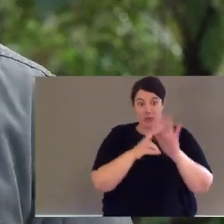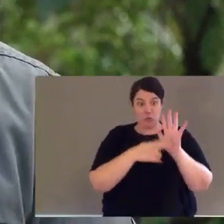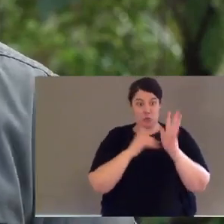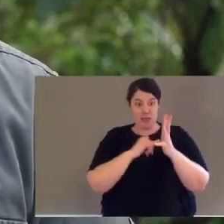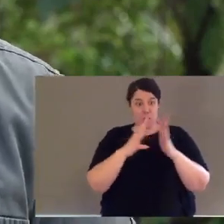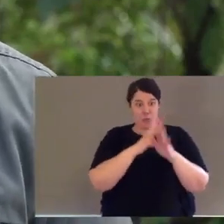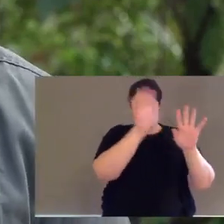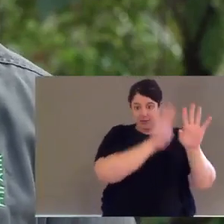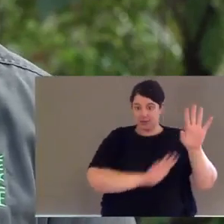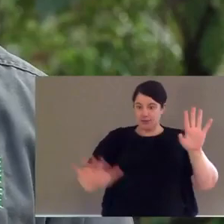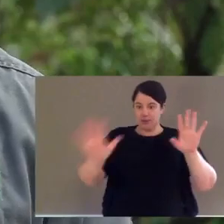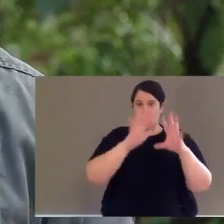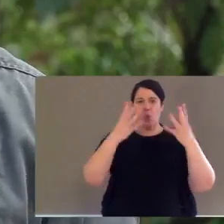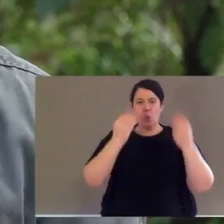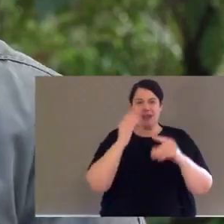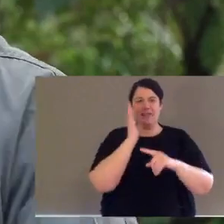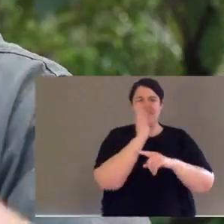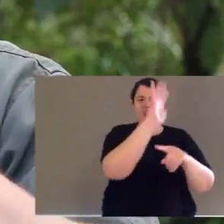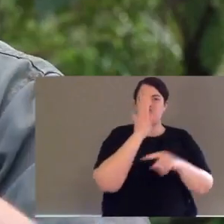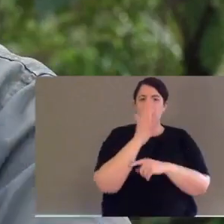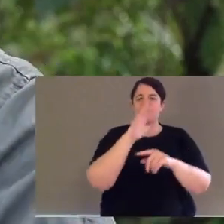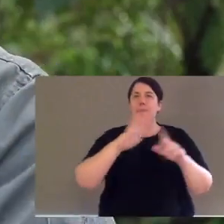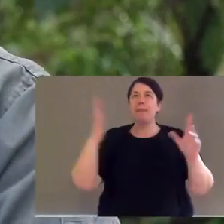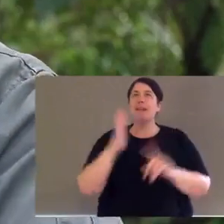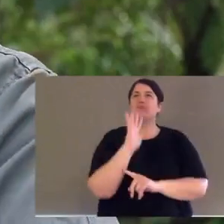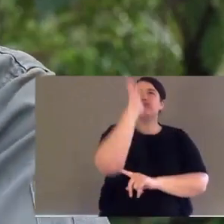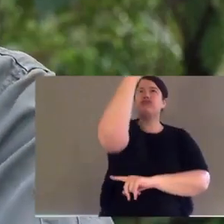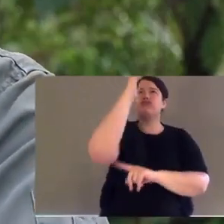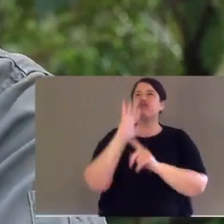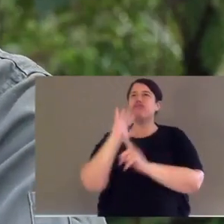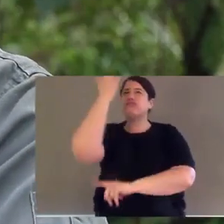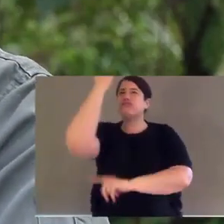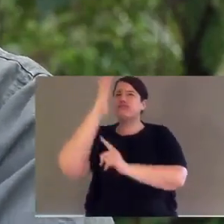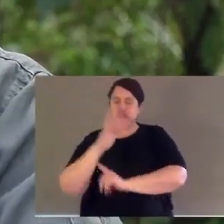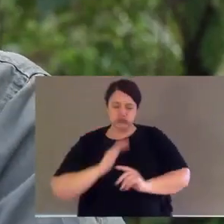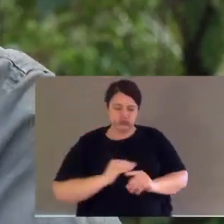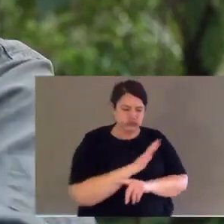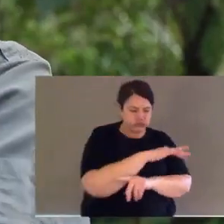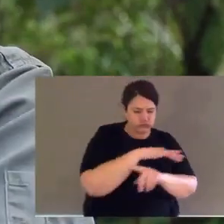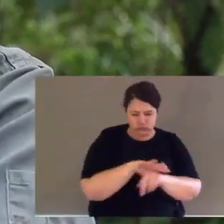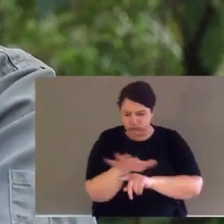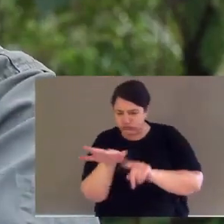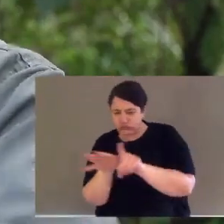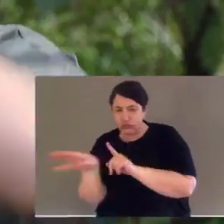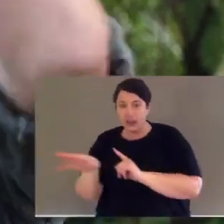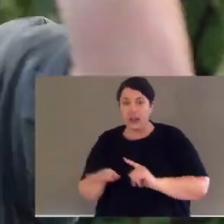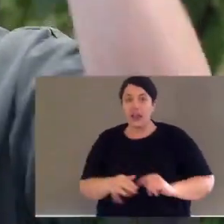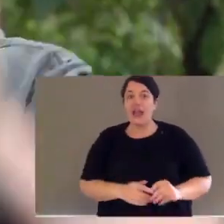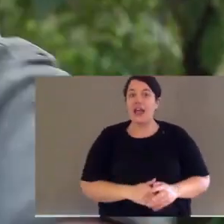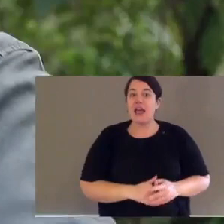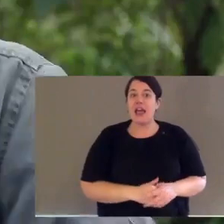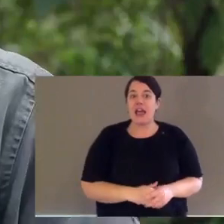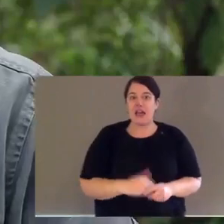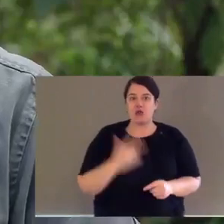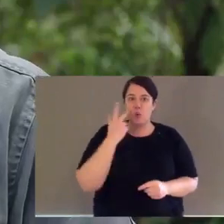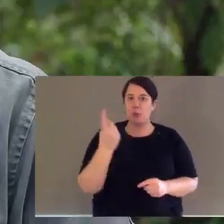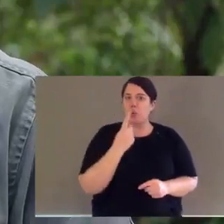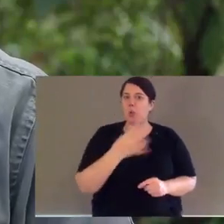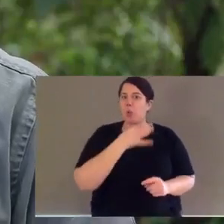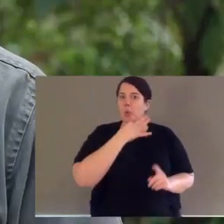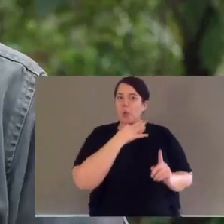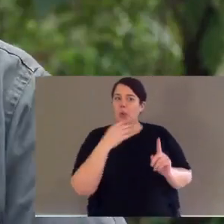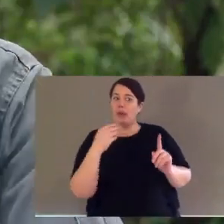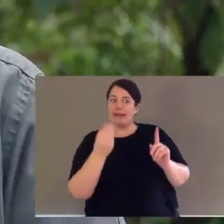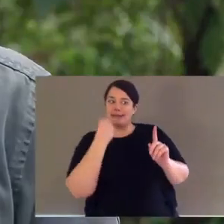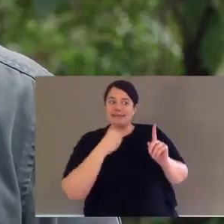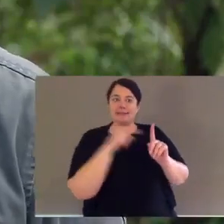Please put a Palmer wallaby in an East Australian wet forest with big gum trees and ferns on the ground,